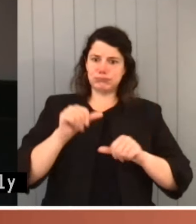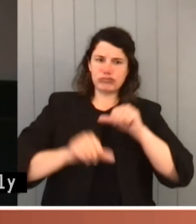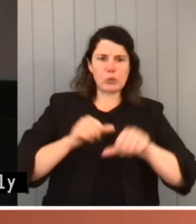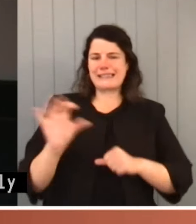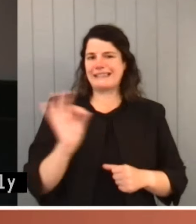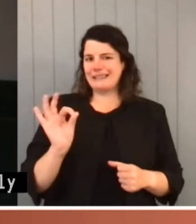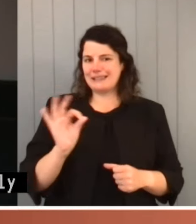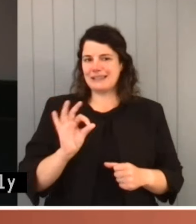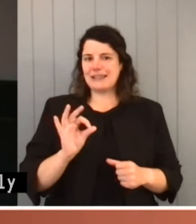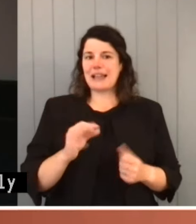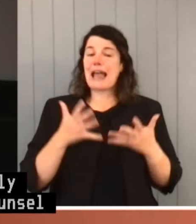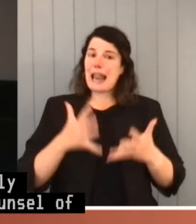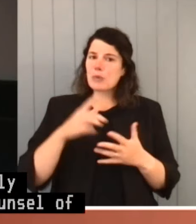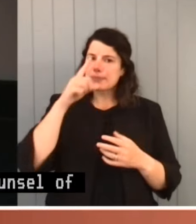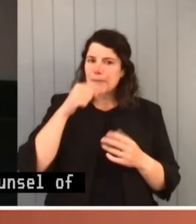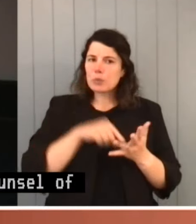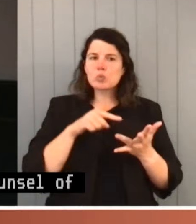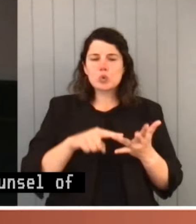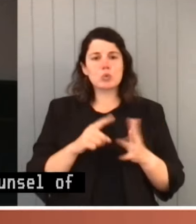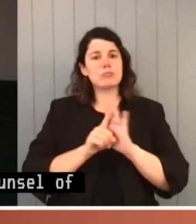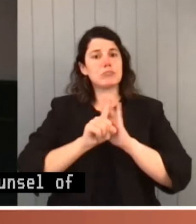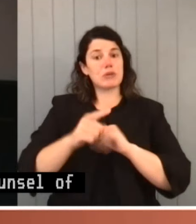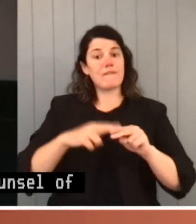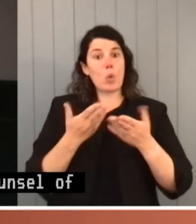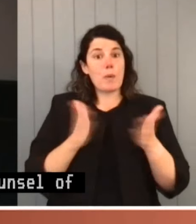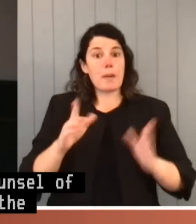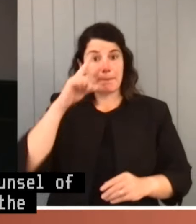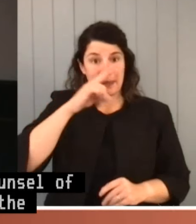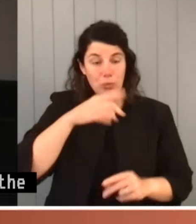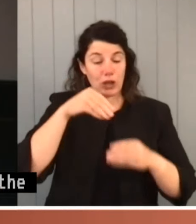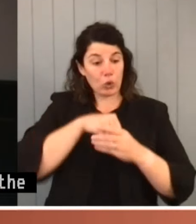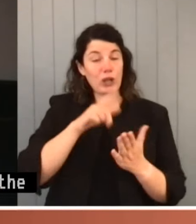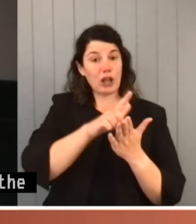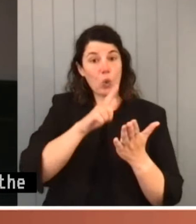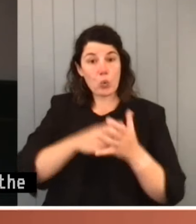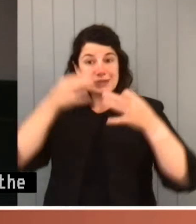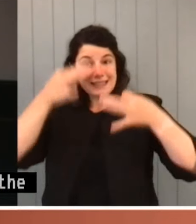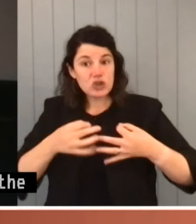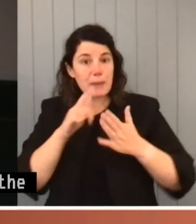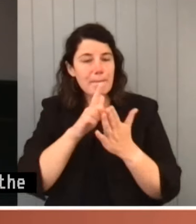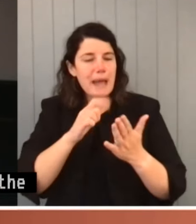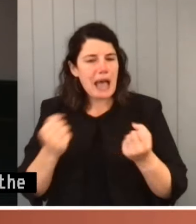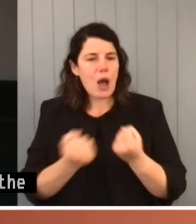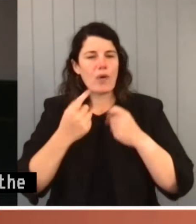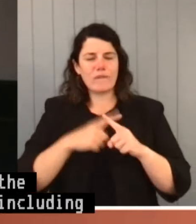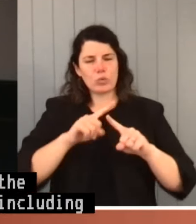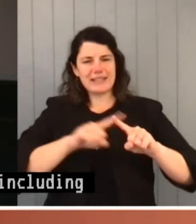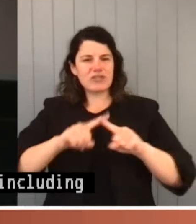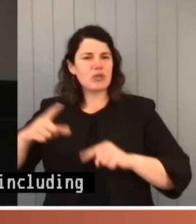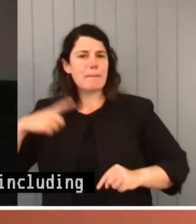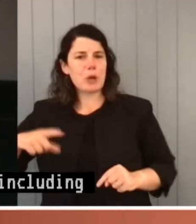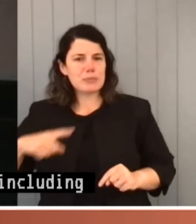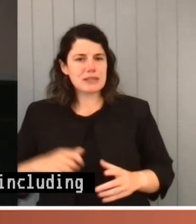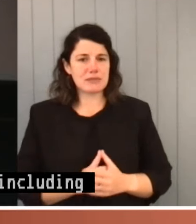for the exercise of public power, including legislative power, for a wide range of public purposes, even though they may be